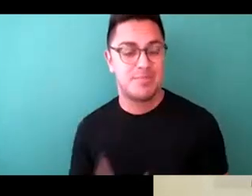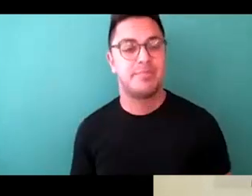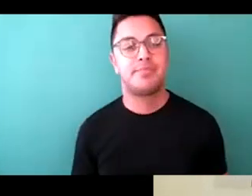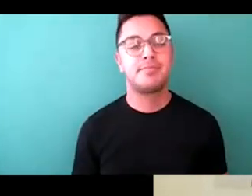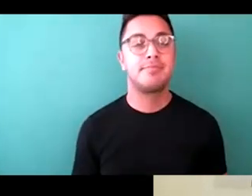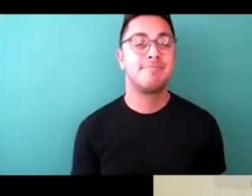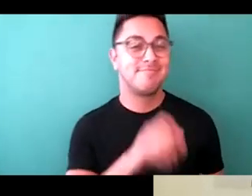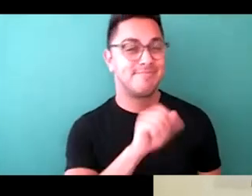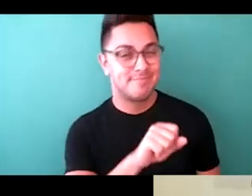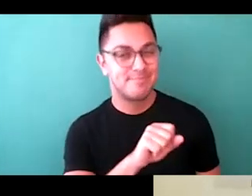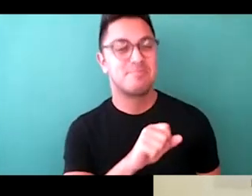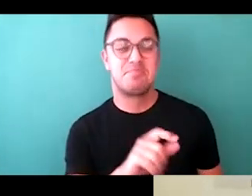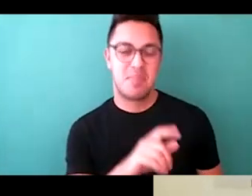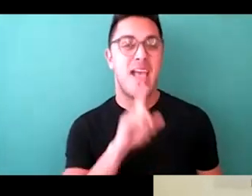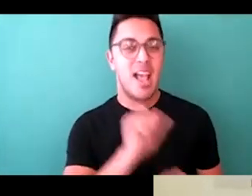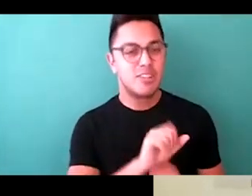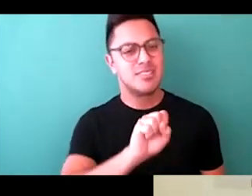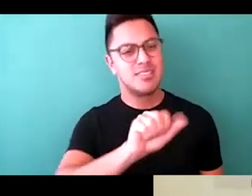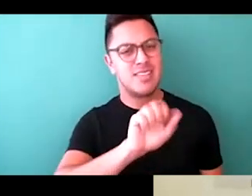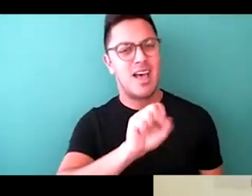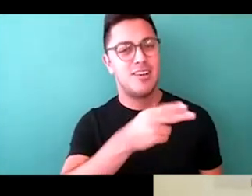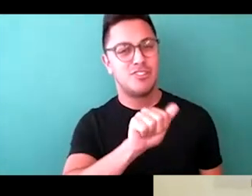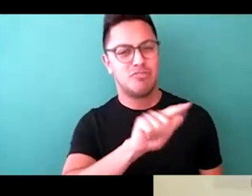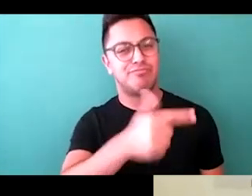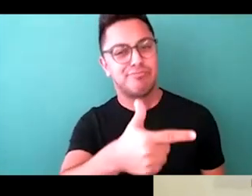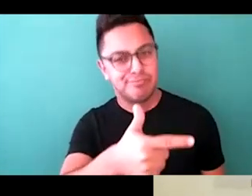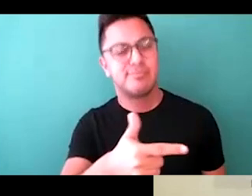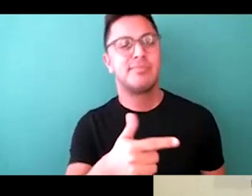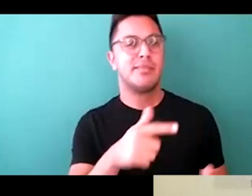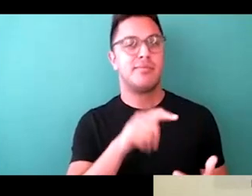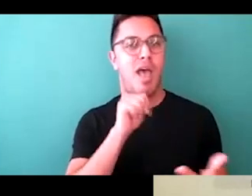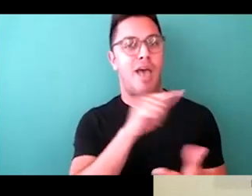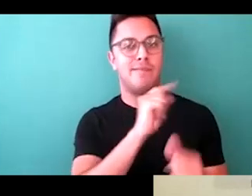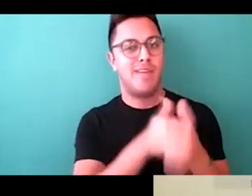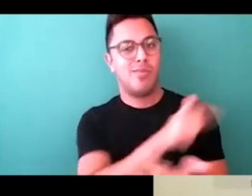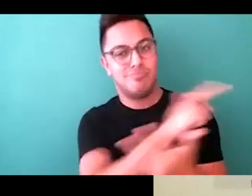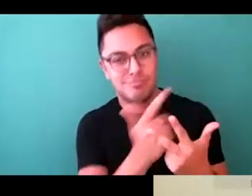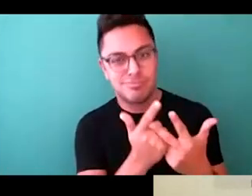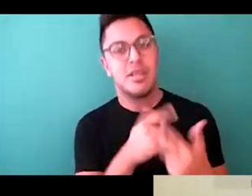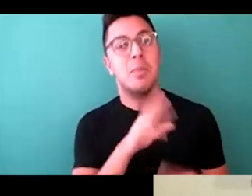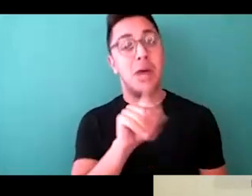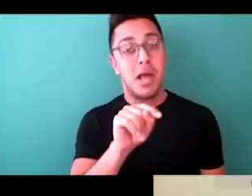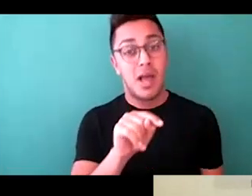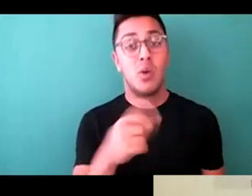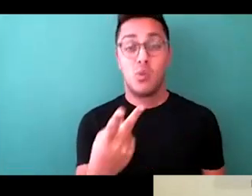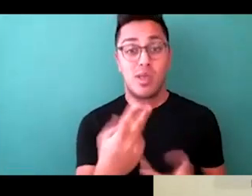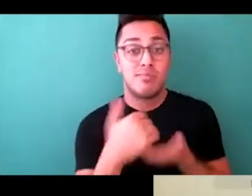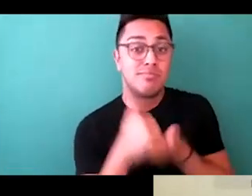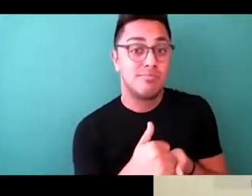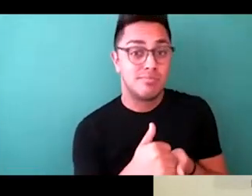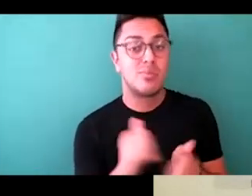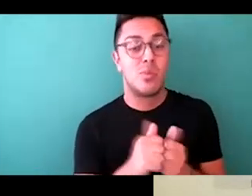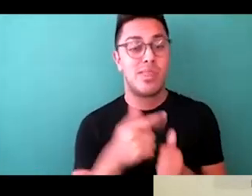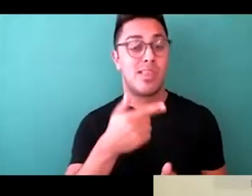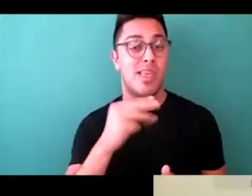Sasha, I'm going to jump over to you out of turn a little bit, because you also, when we did an event together with Gamut and the